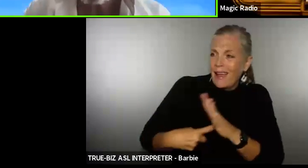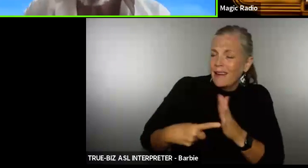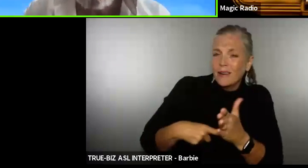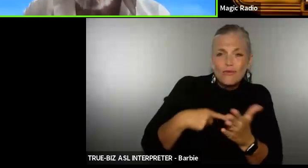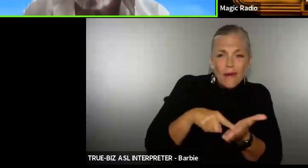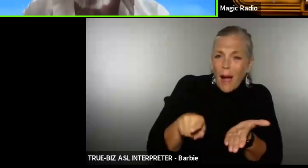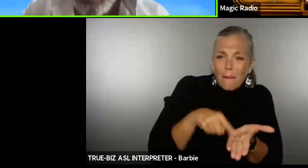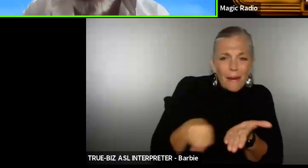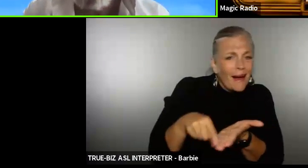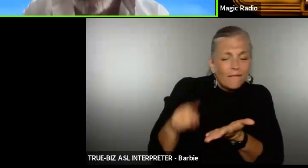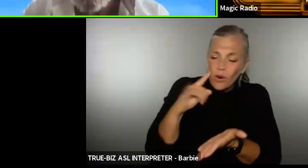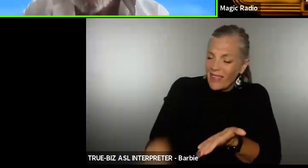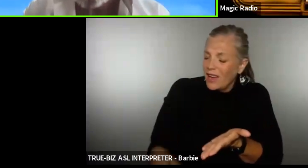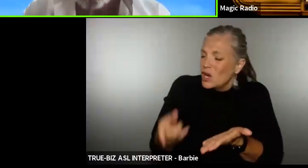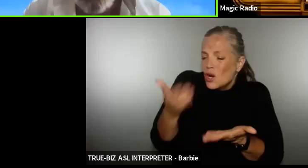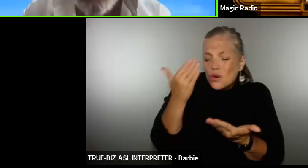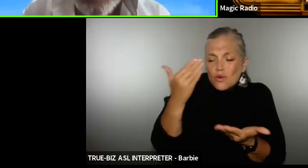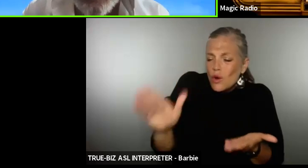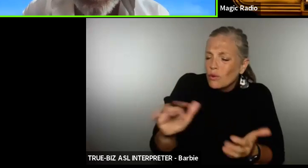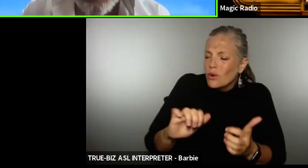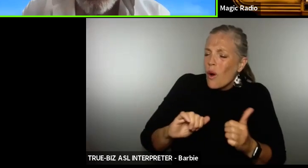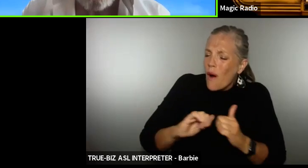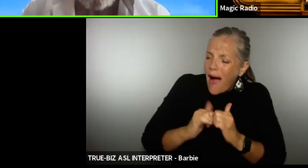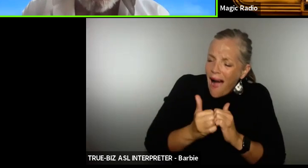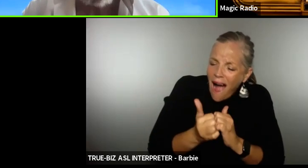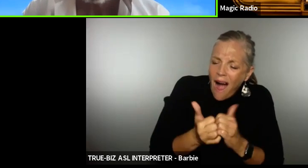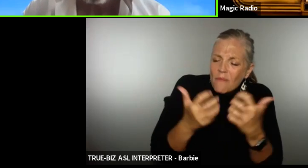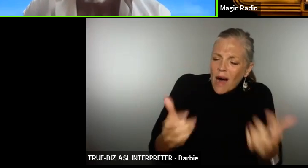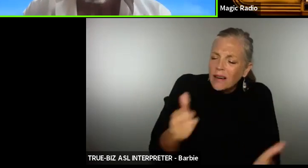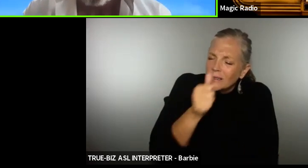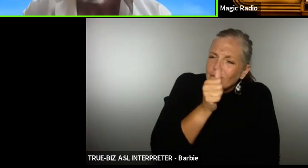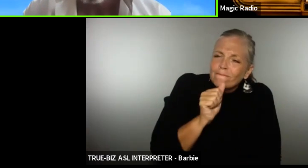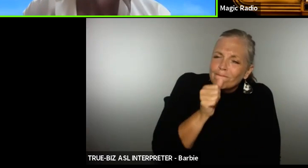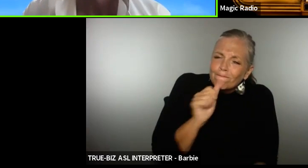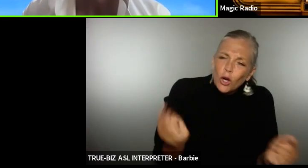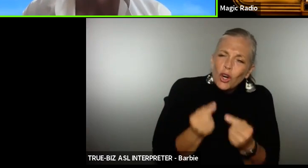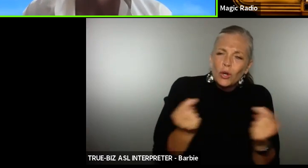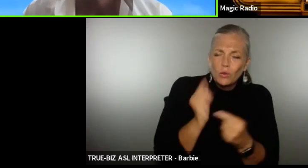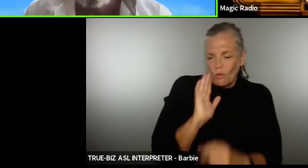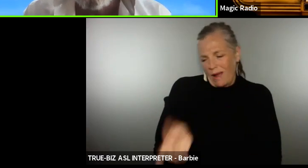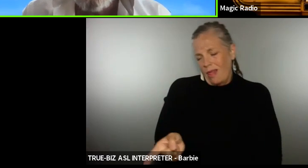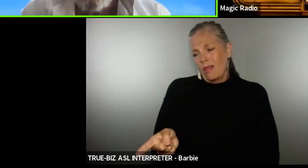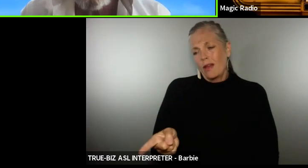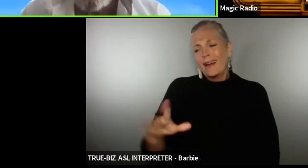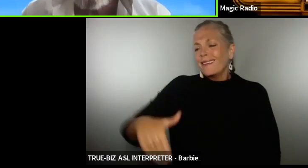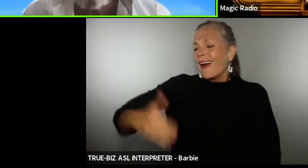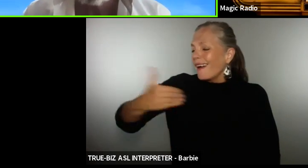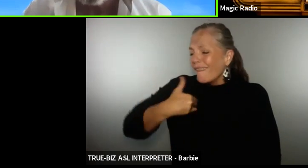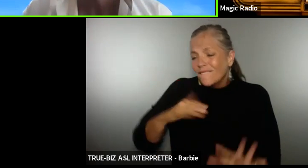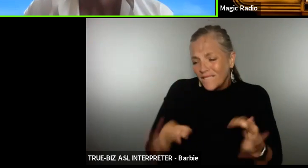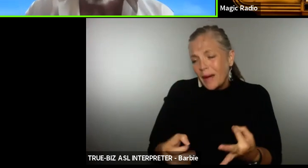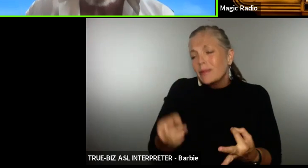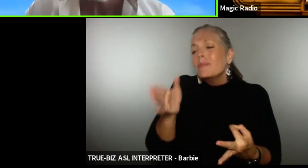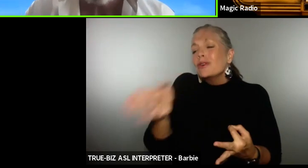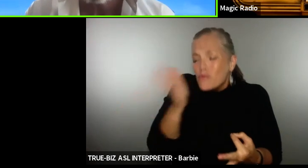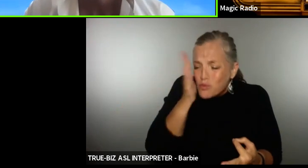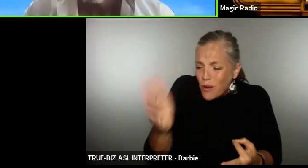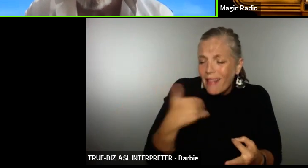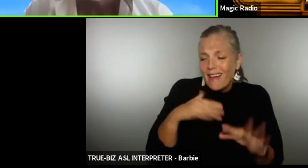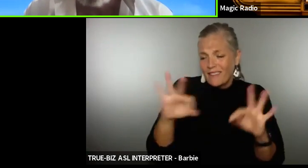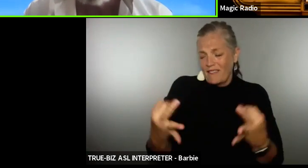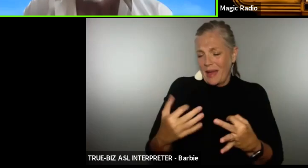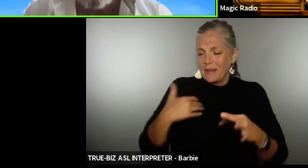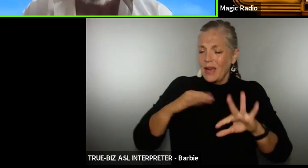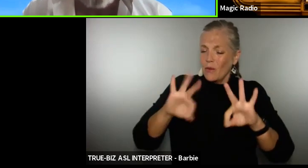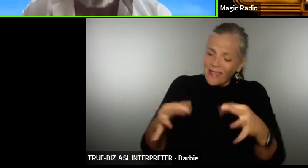you don't know how much that hurts I know you don't have a family yet but you will and having that family will make